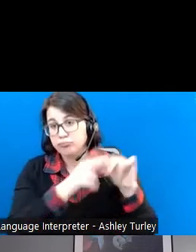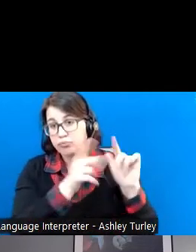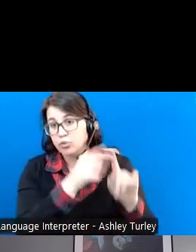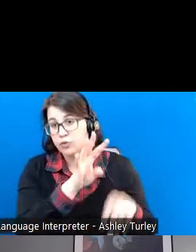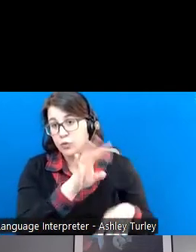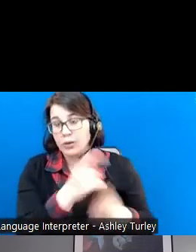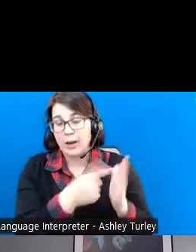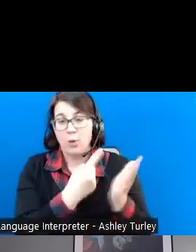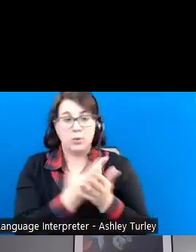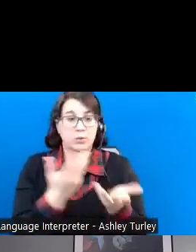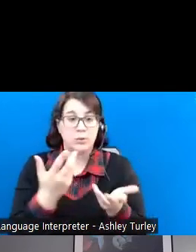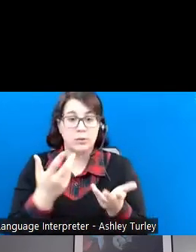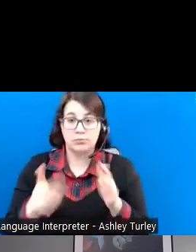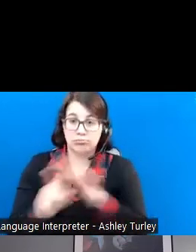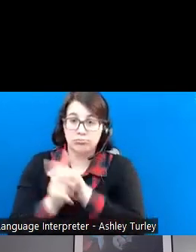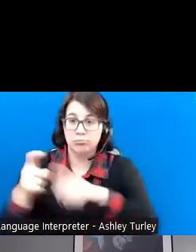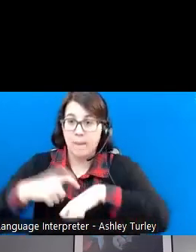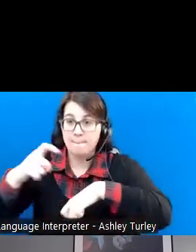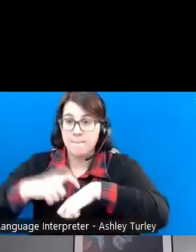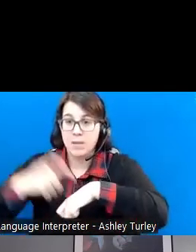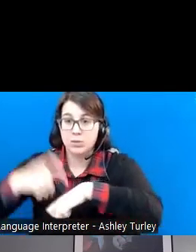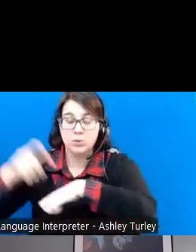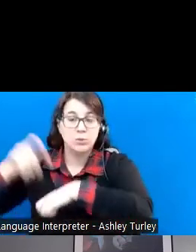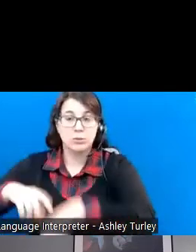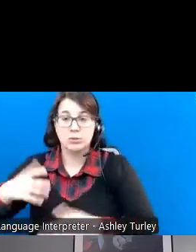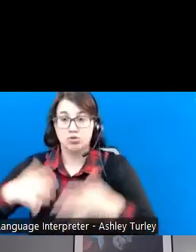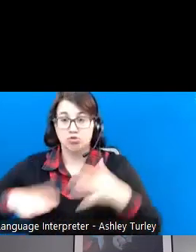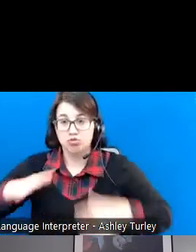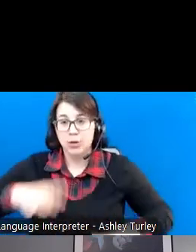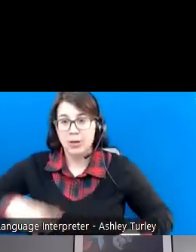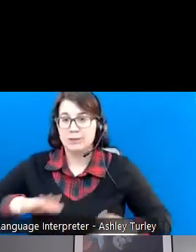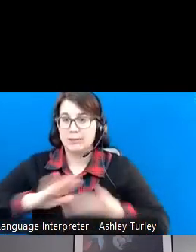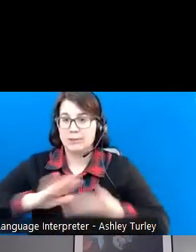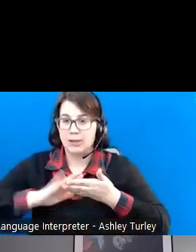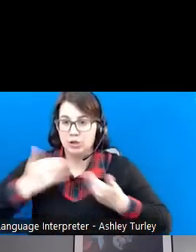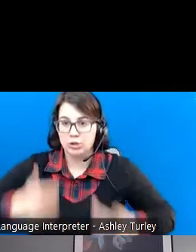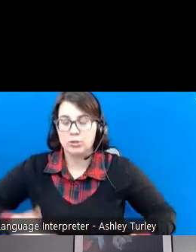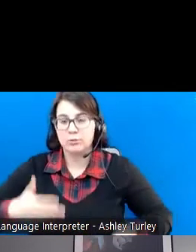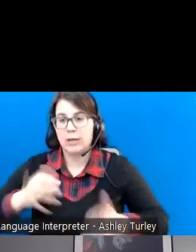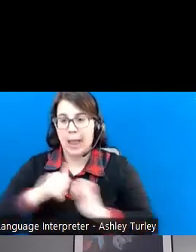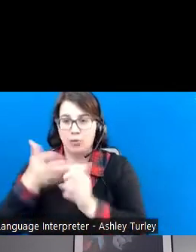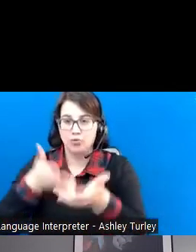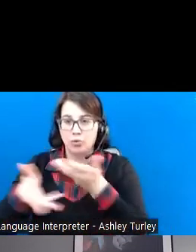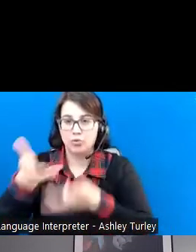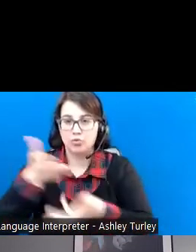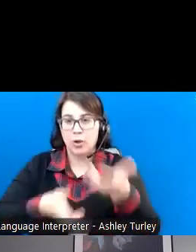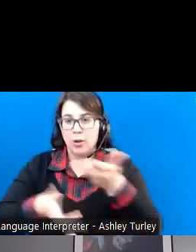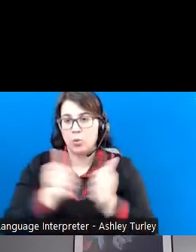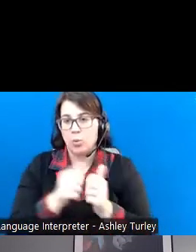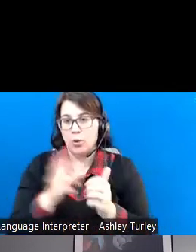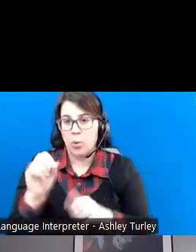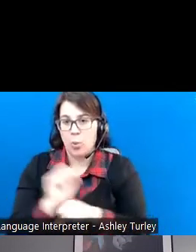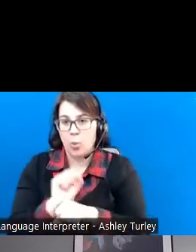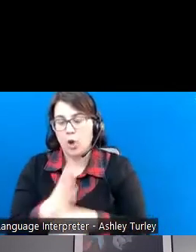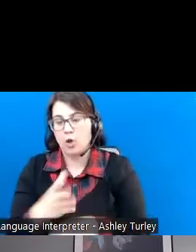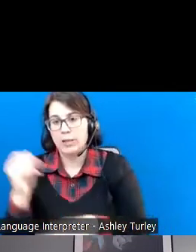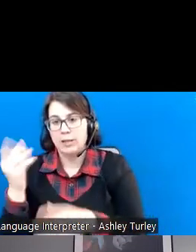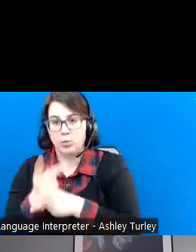dress and hygiene, how to interact interpersonally with your coworkers and your supervisors